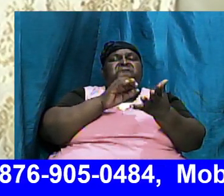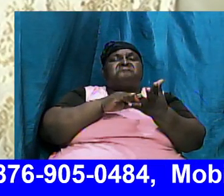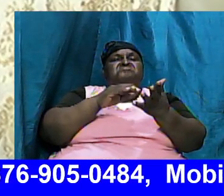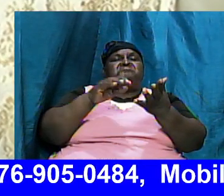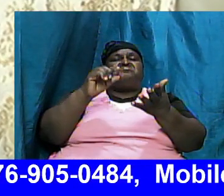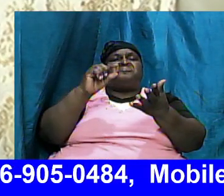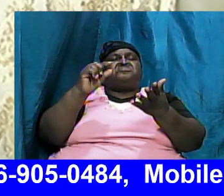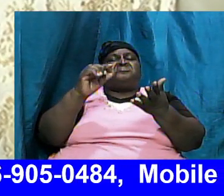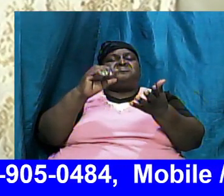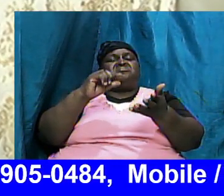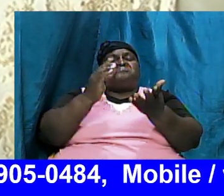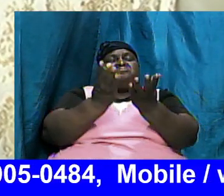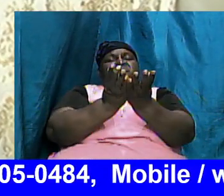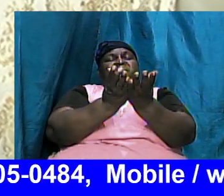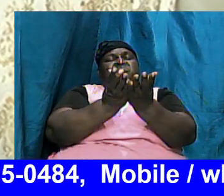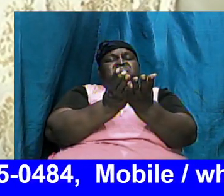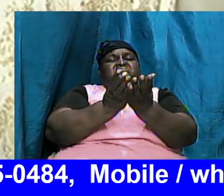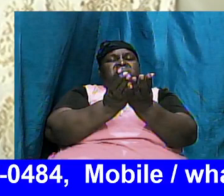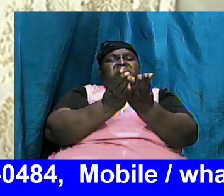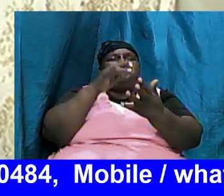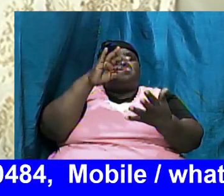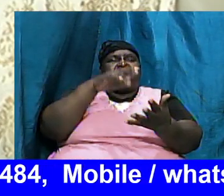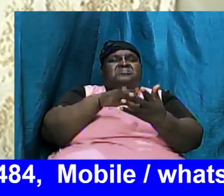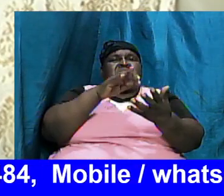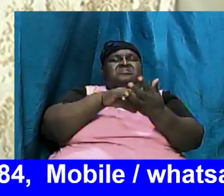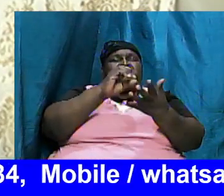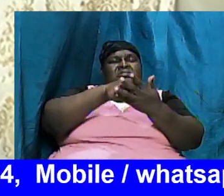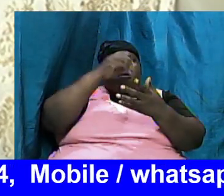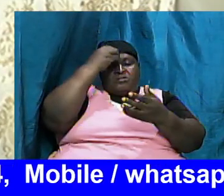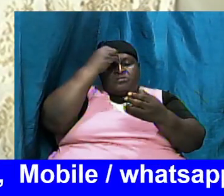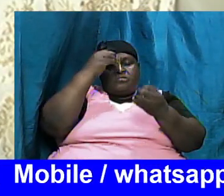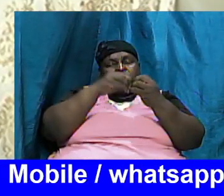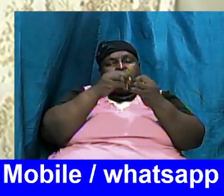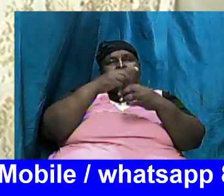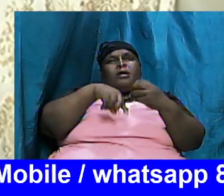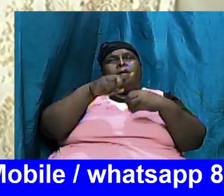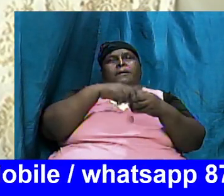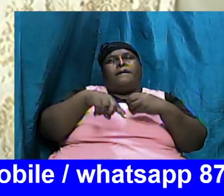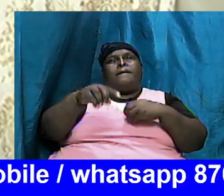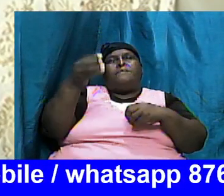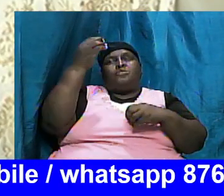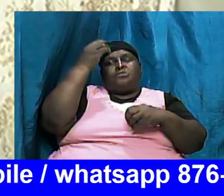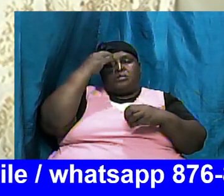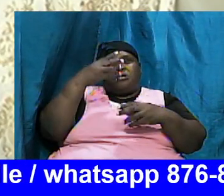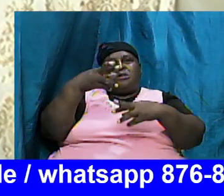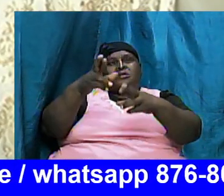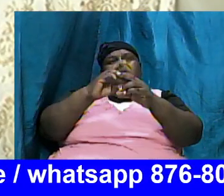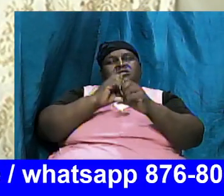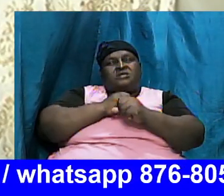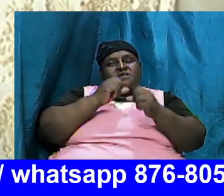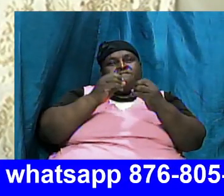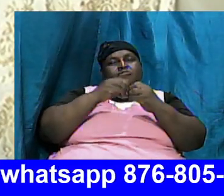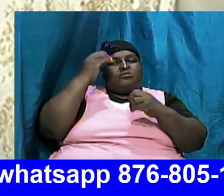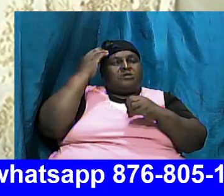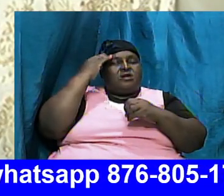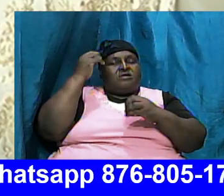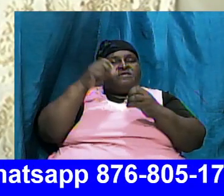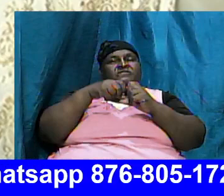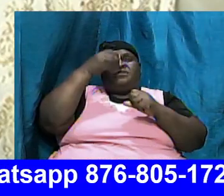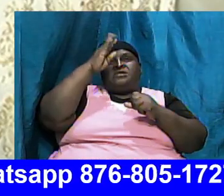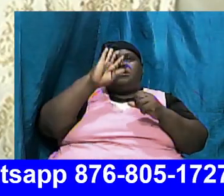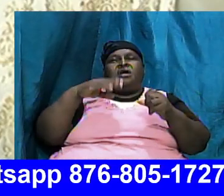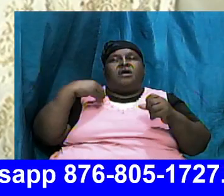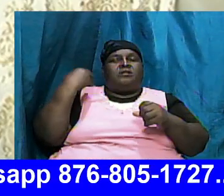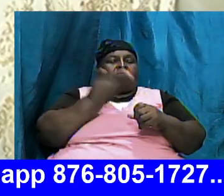as we study as we try to learn more about you as we try to gain more knowledge of the word and of the God that we serve